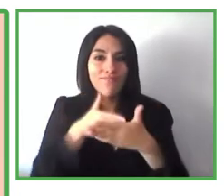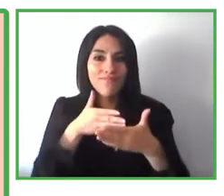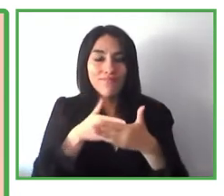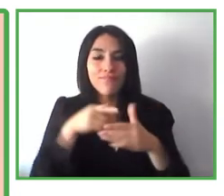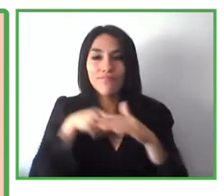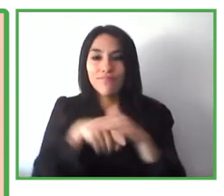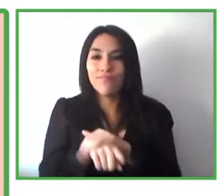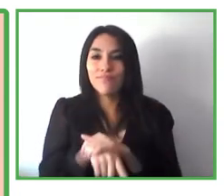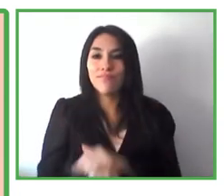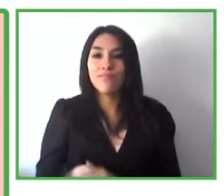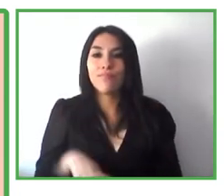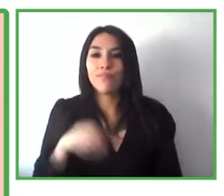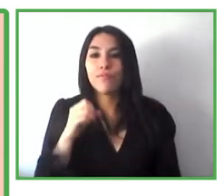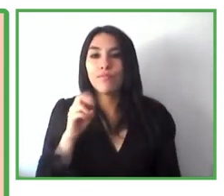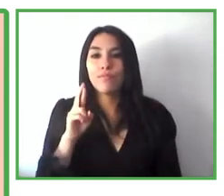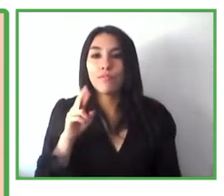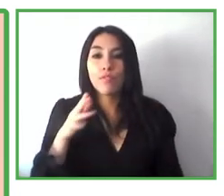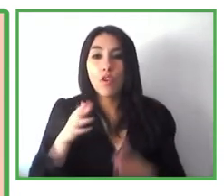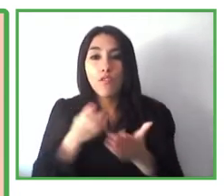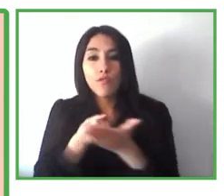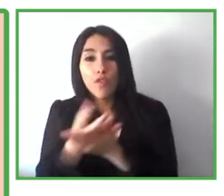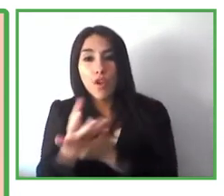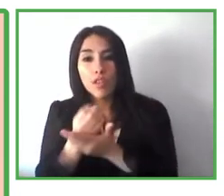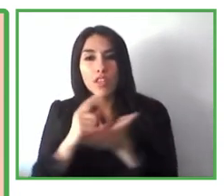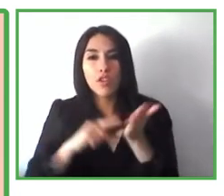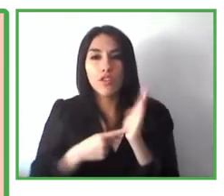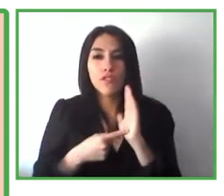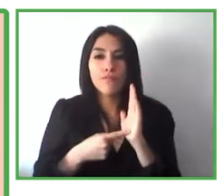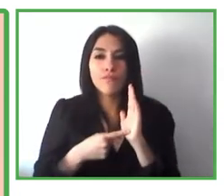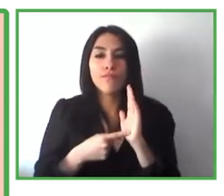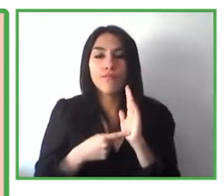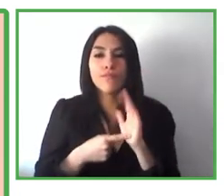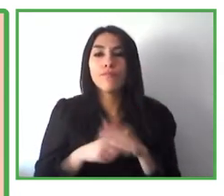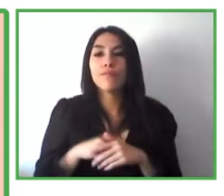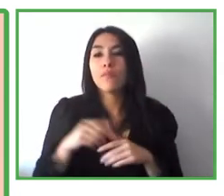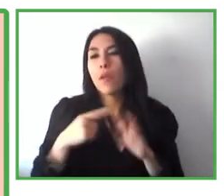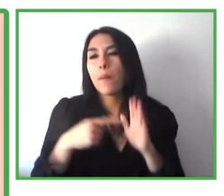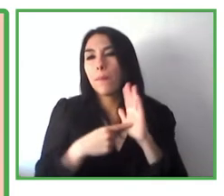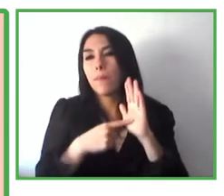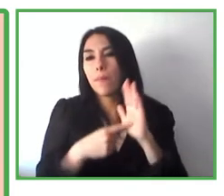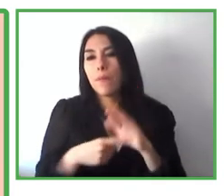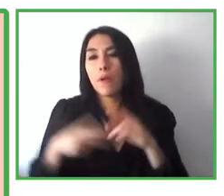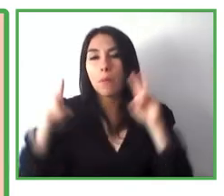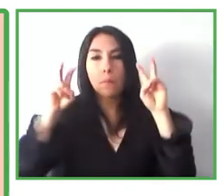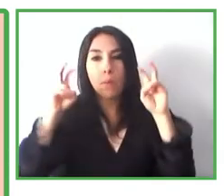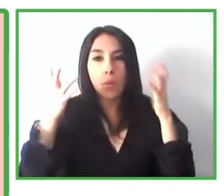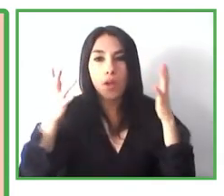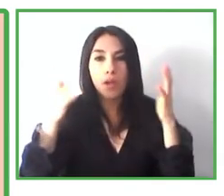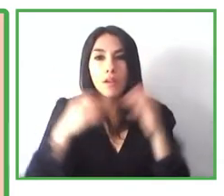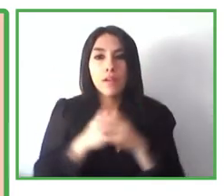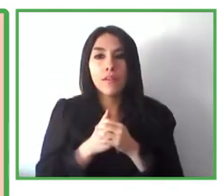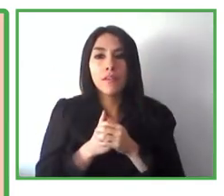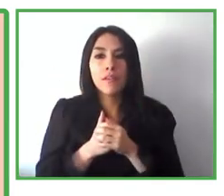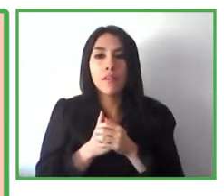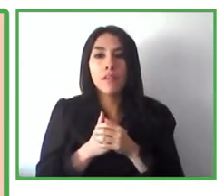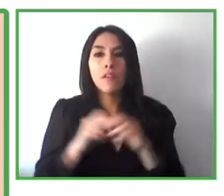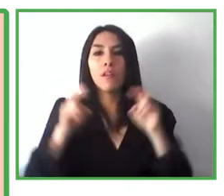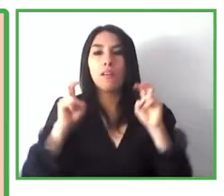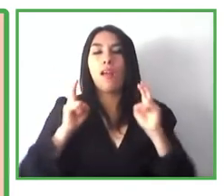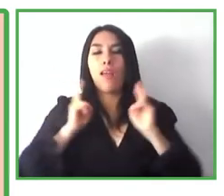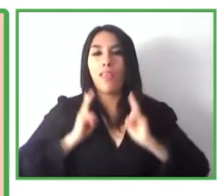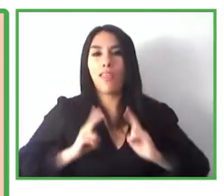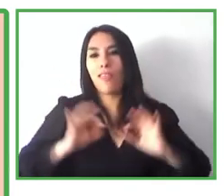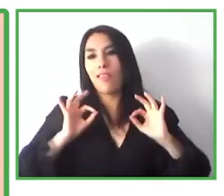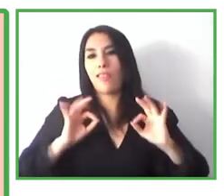et cetera, et cetera. With information technologies that allow us to figure out how comfortable